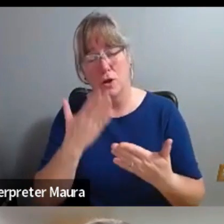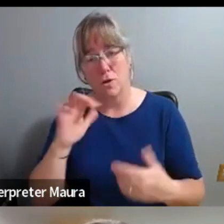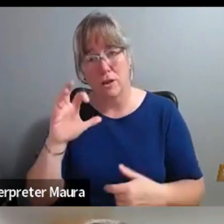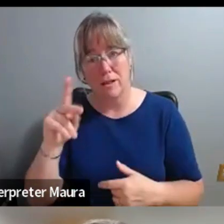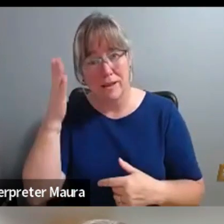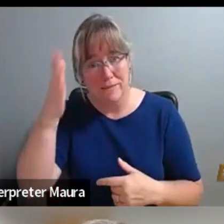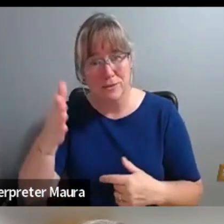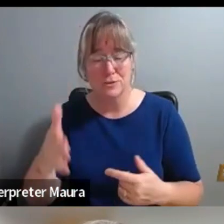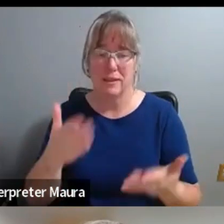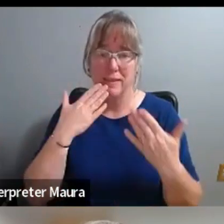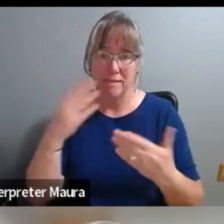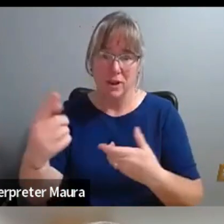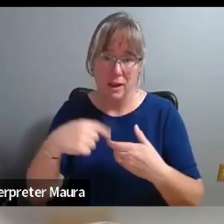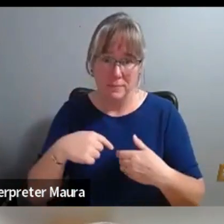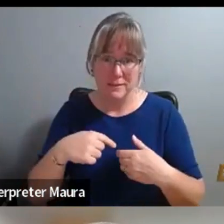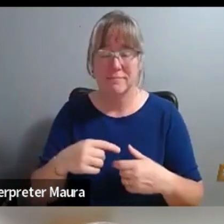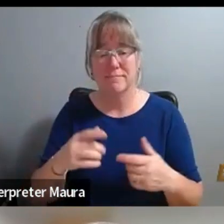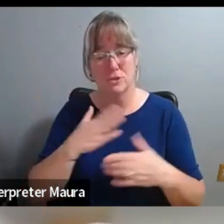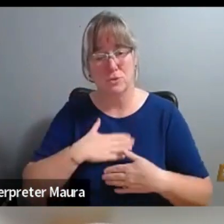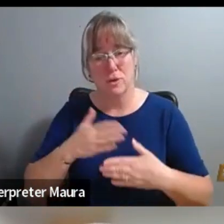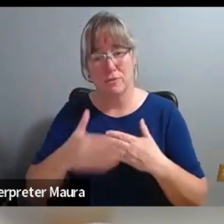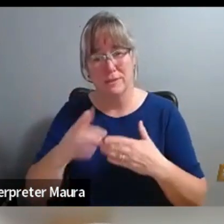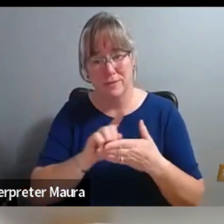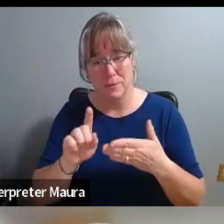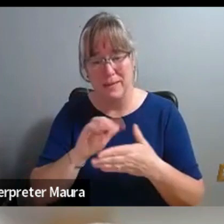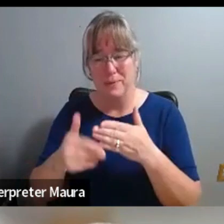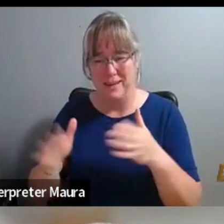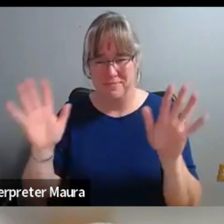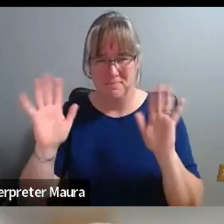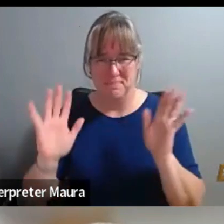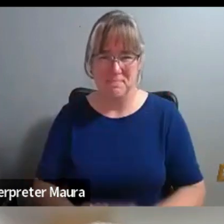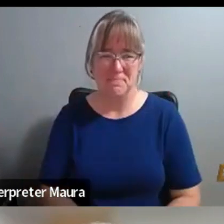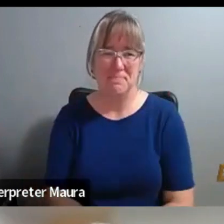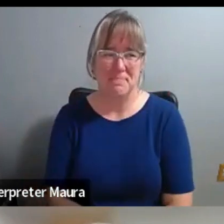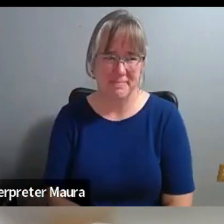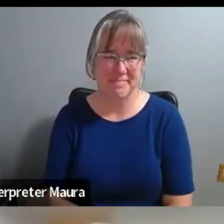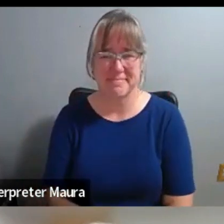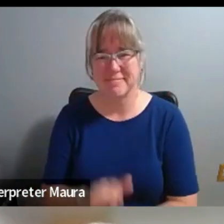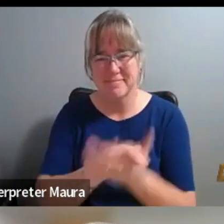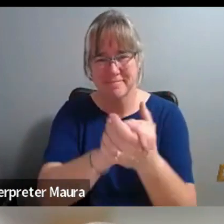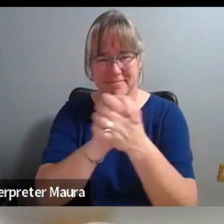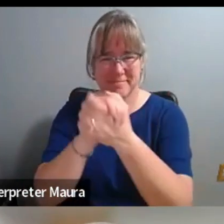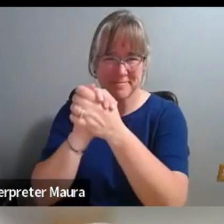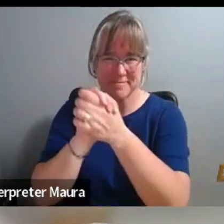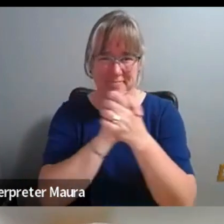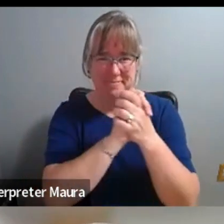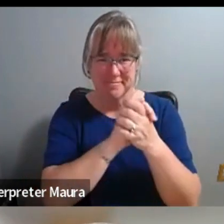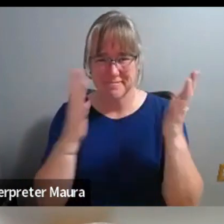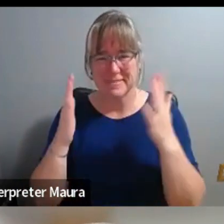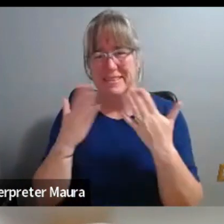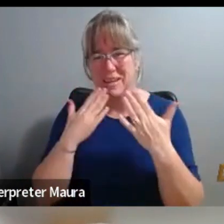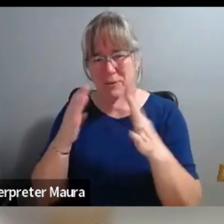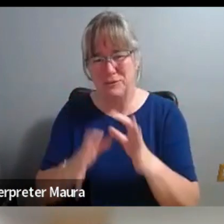and have a great rest of your weekend weekend. Thanks, Charity. Congratulations. Thank you, Maura.